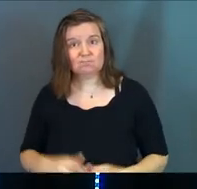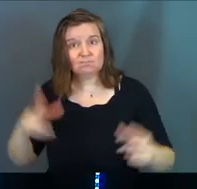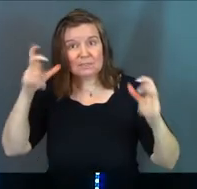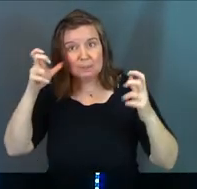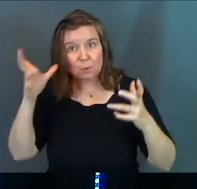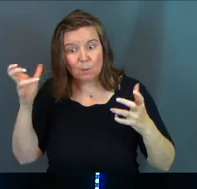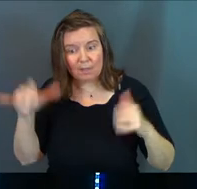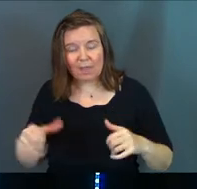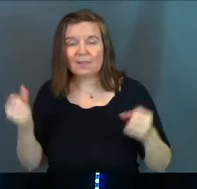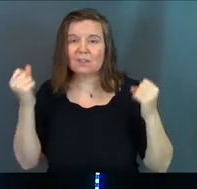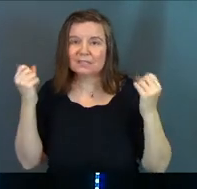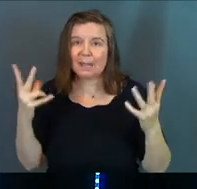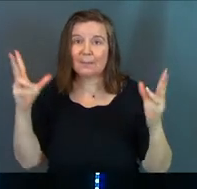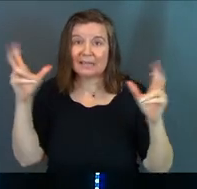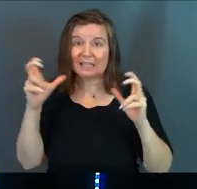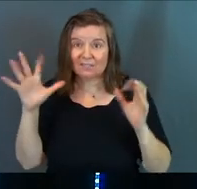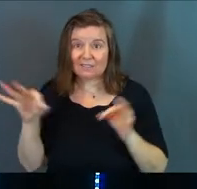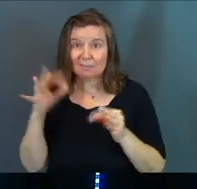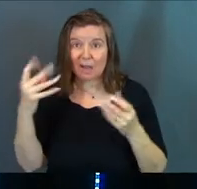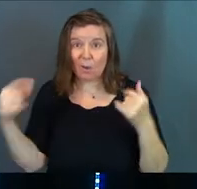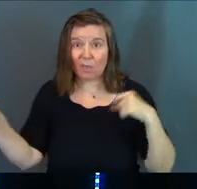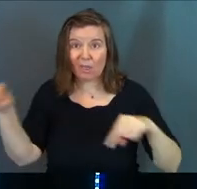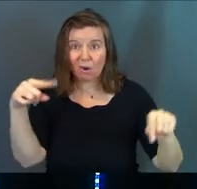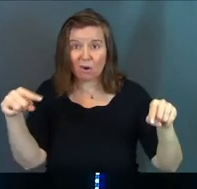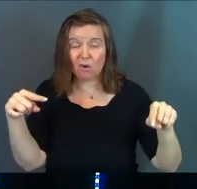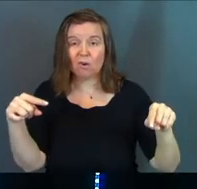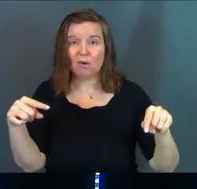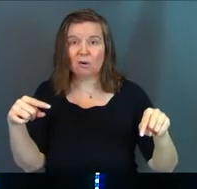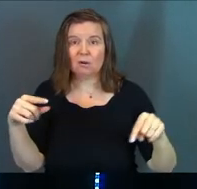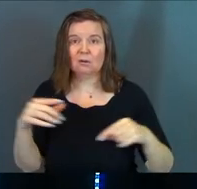There's that many evil spirits out there.